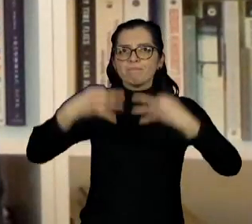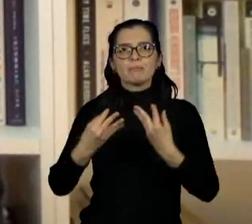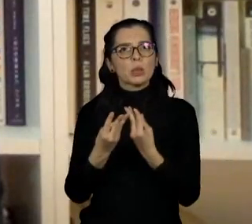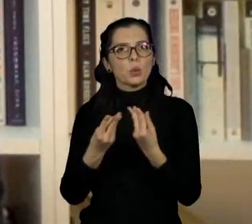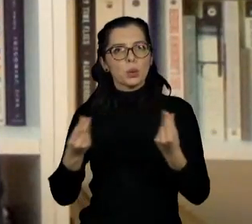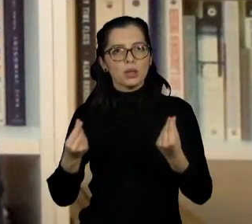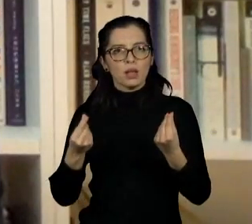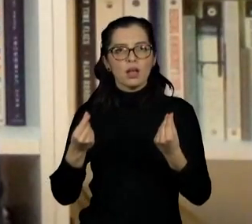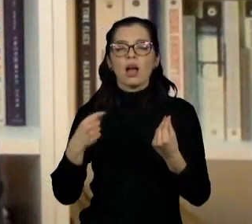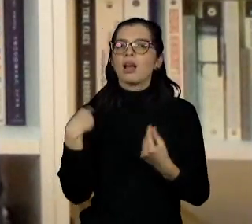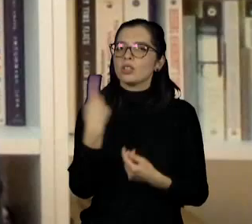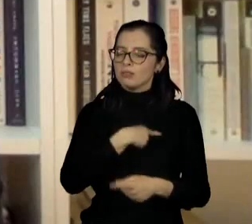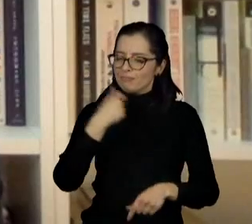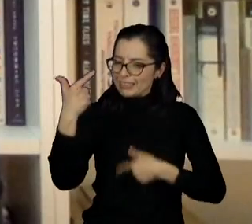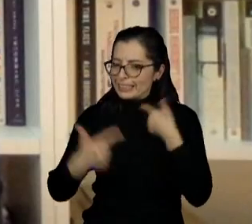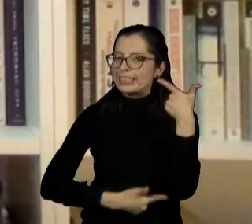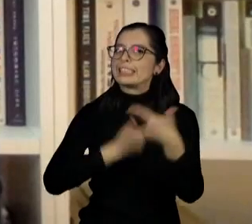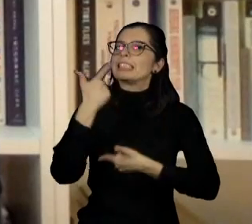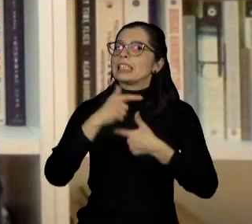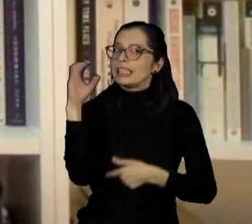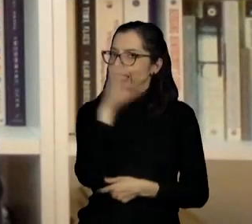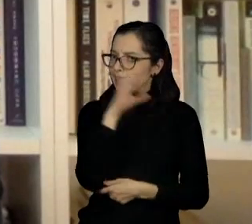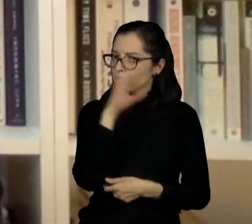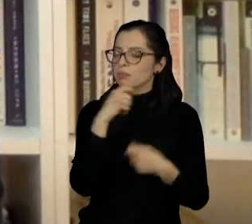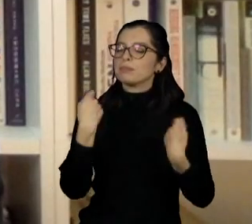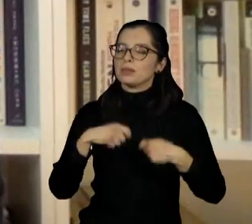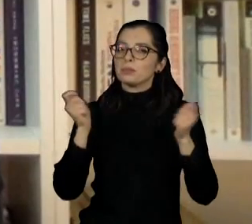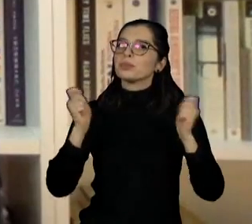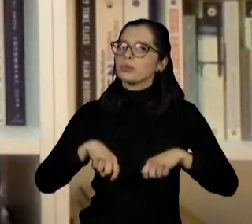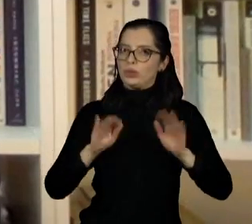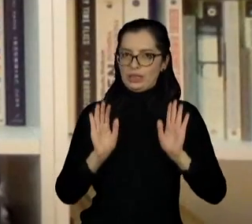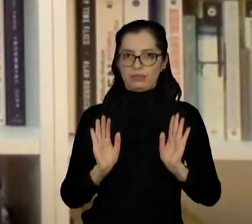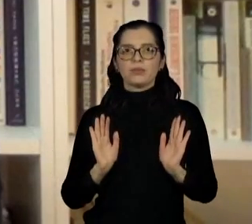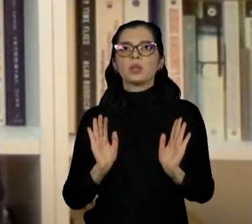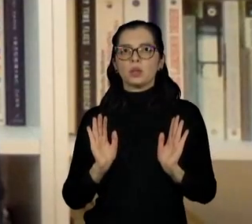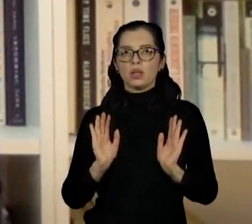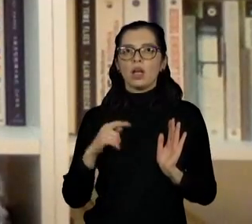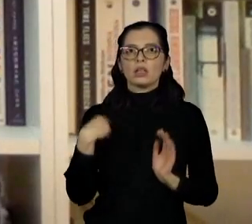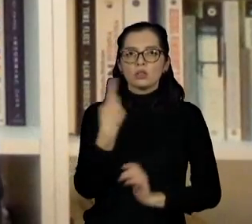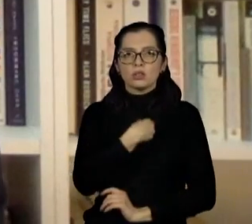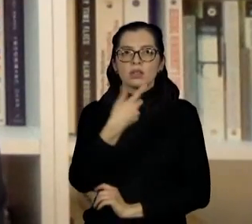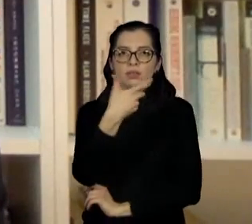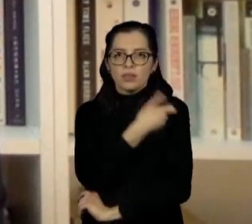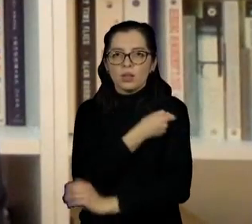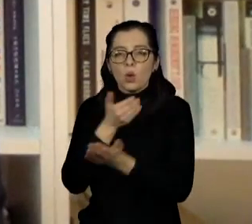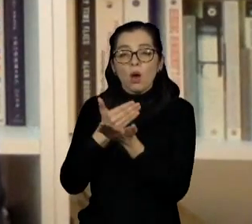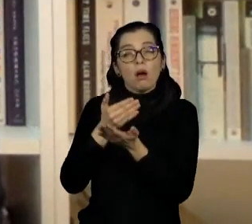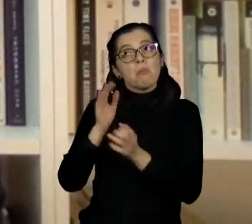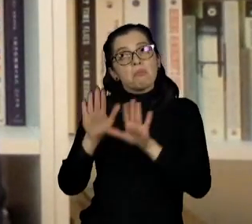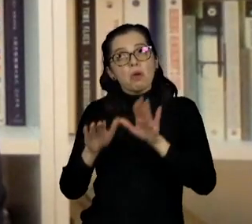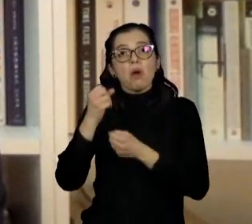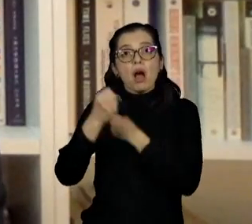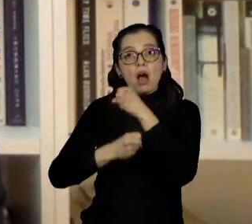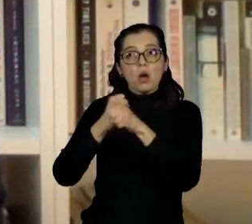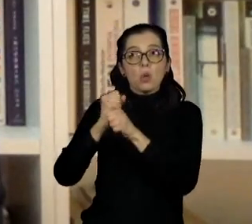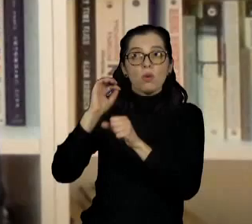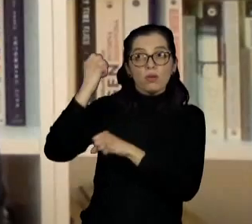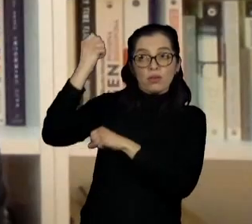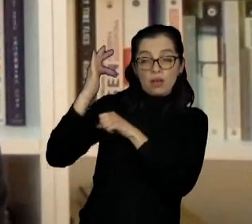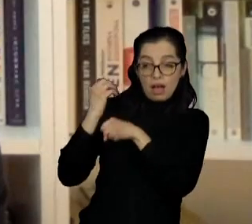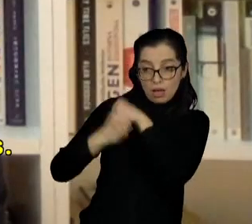I think moving as fast as we can, it's possible to have a vaccine by early next year.